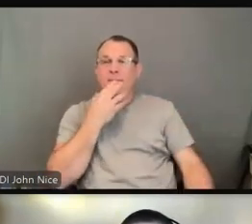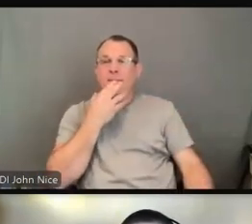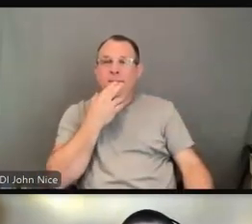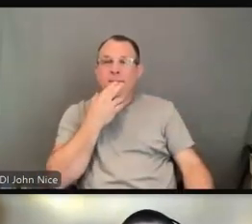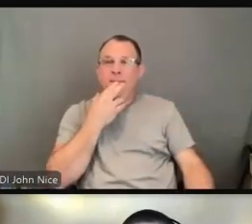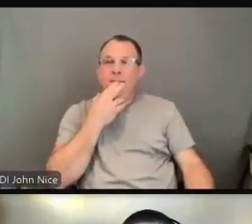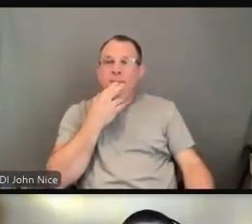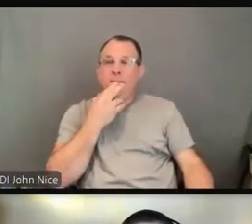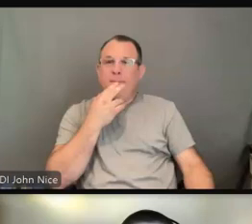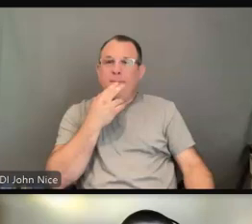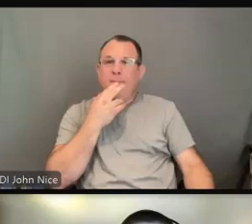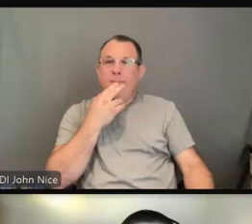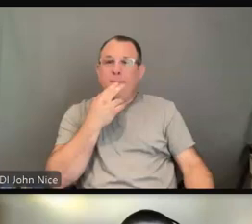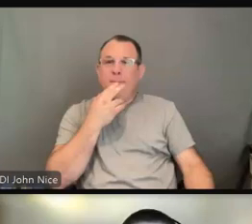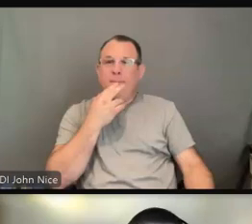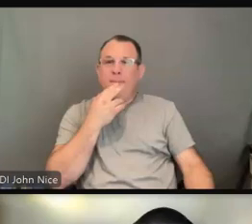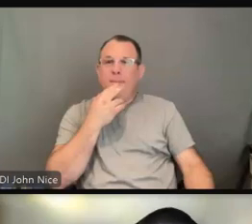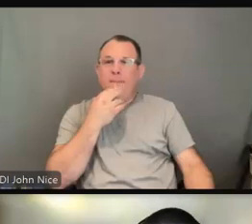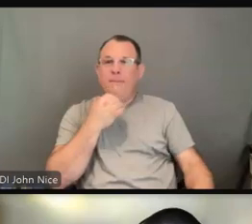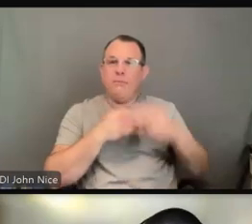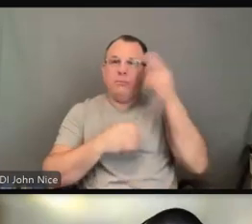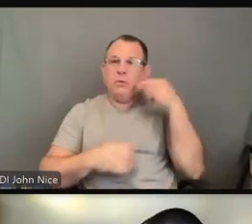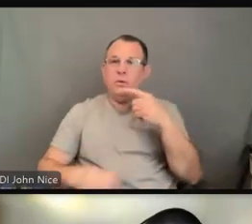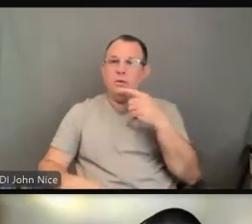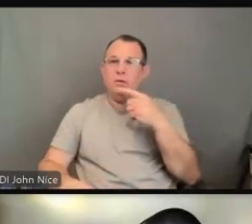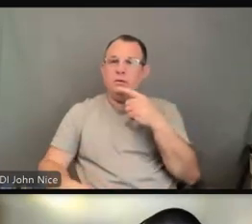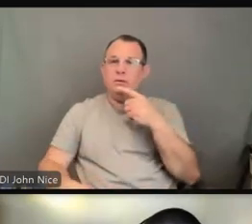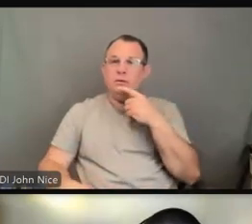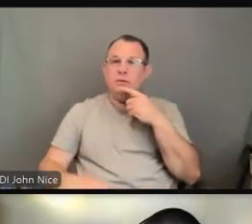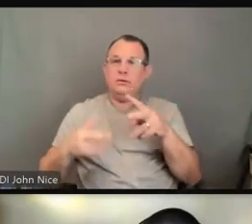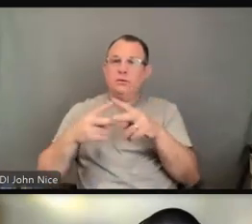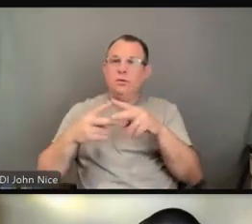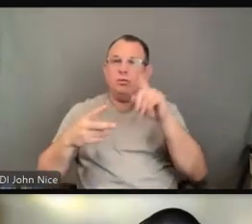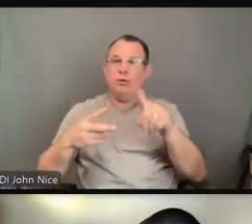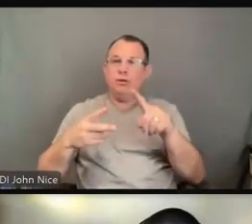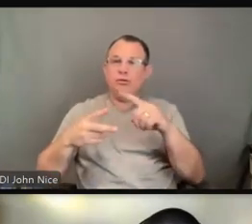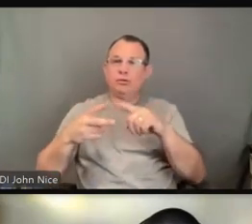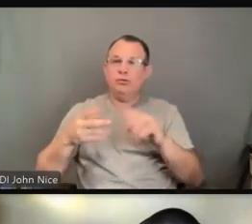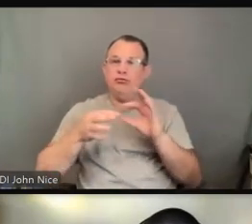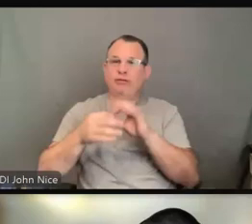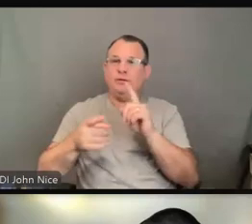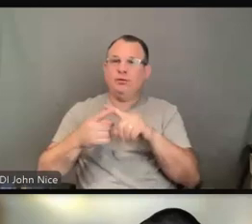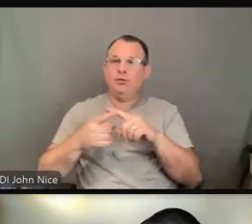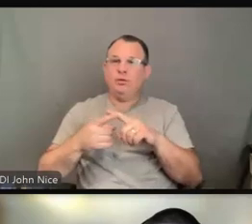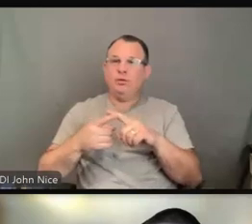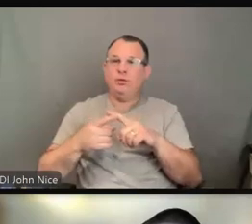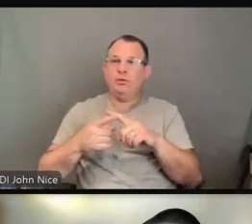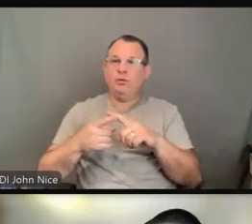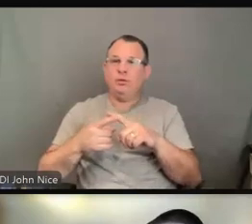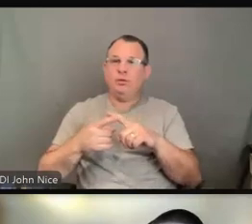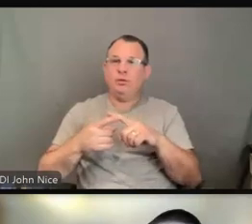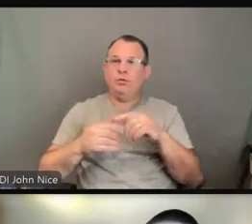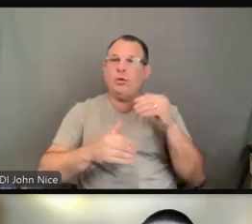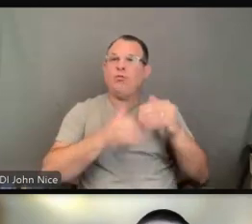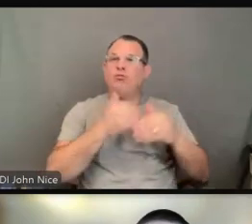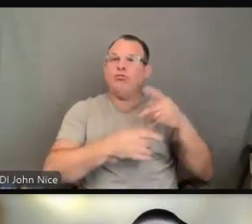The next two questions are about procedures. How long does it take from stage one to the other stages